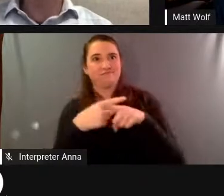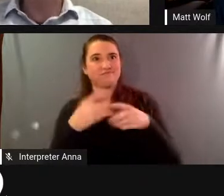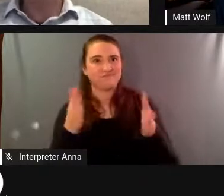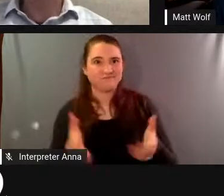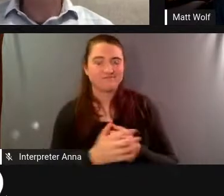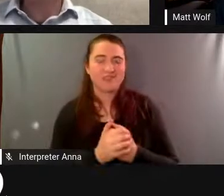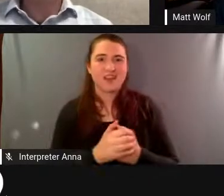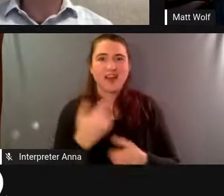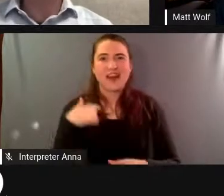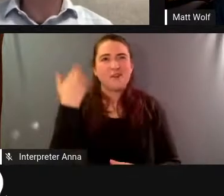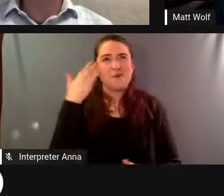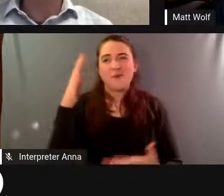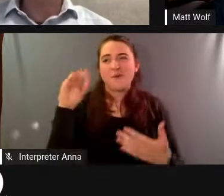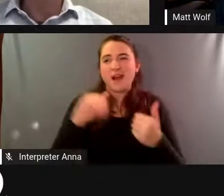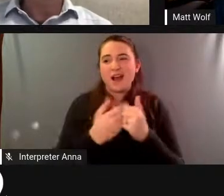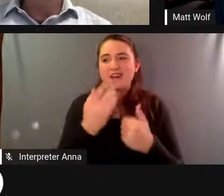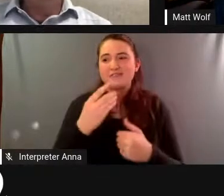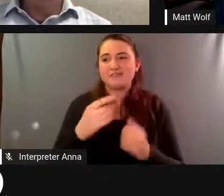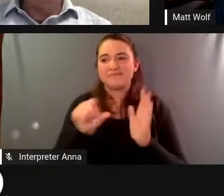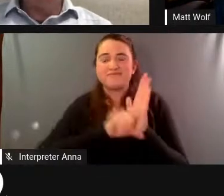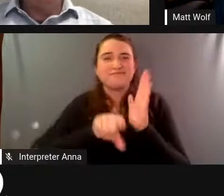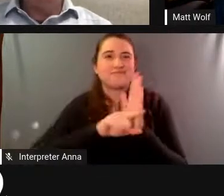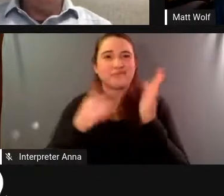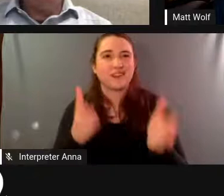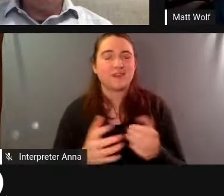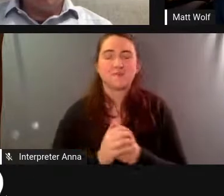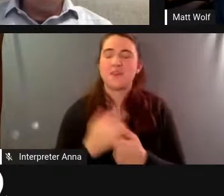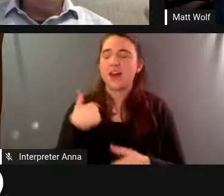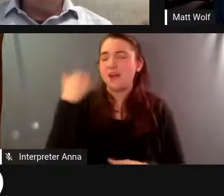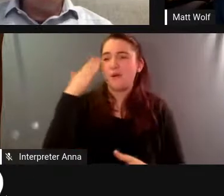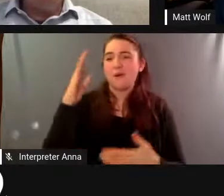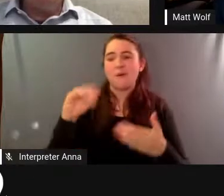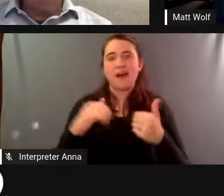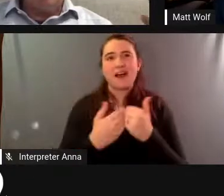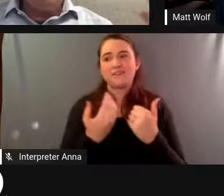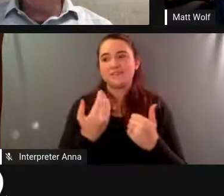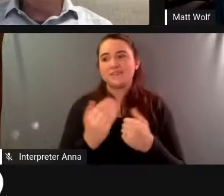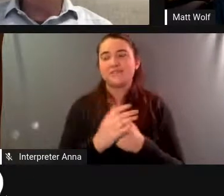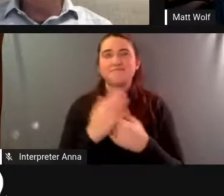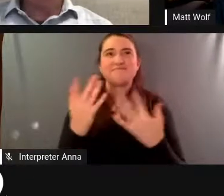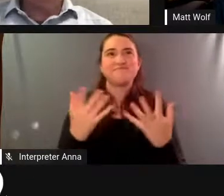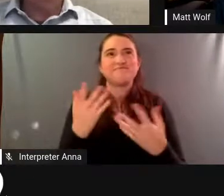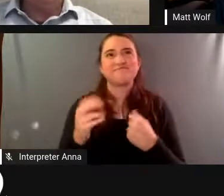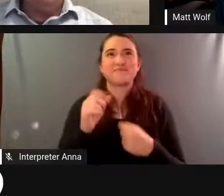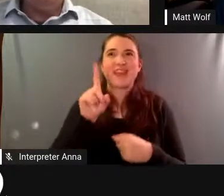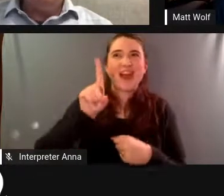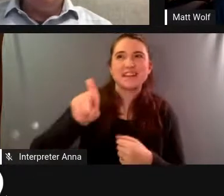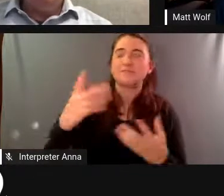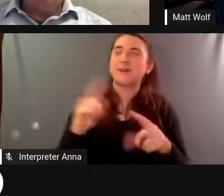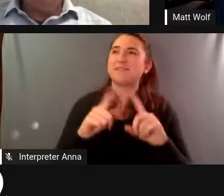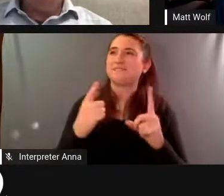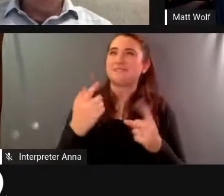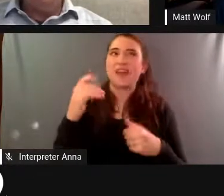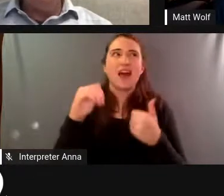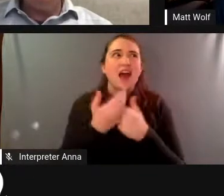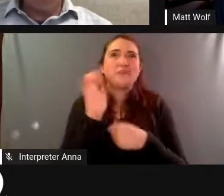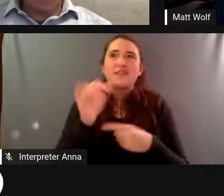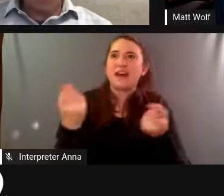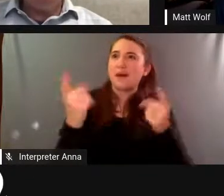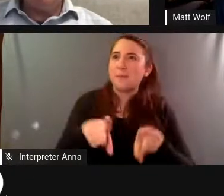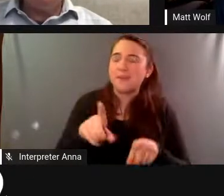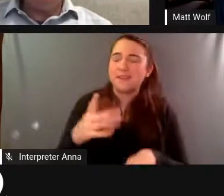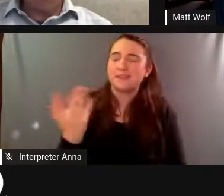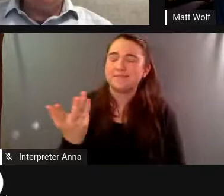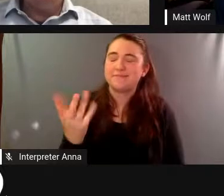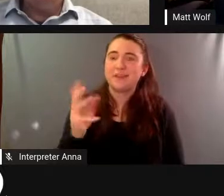how to phrase a question around this really but first of all how did how did that happen and mark what did